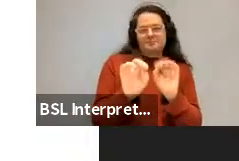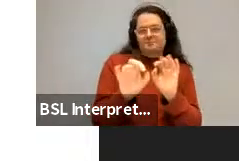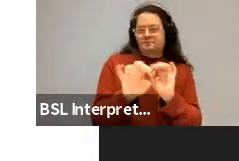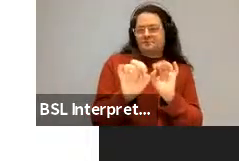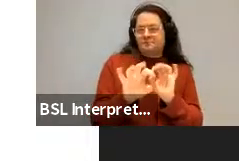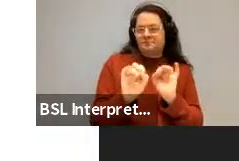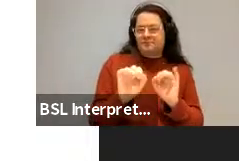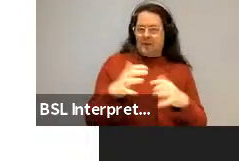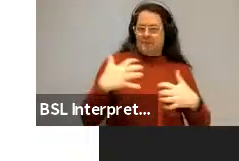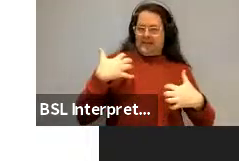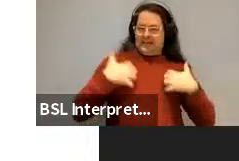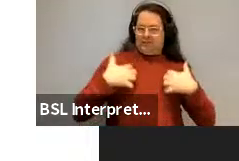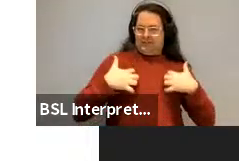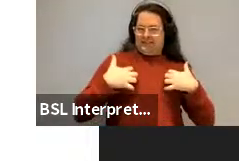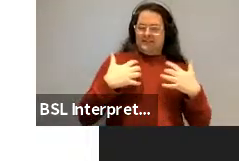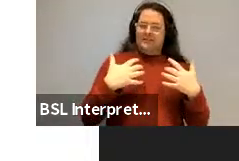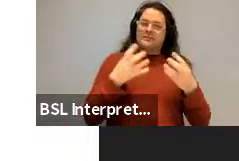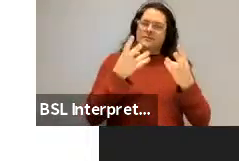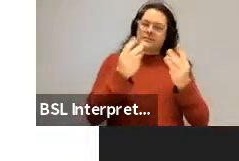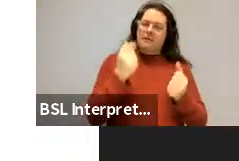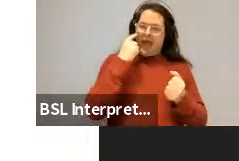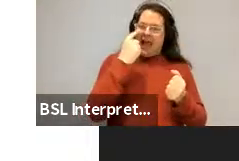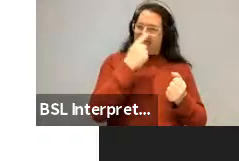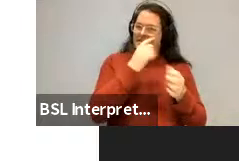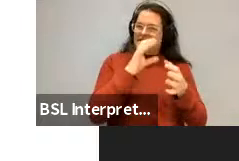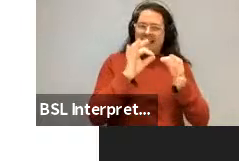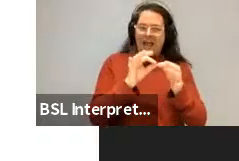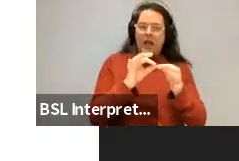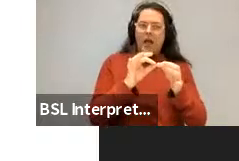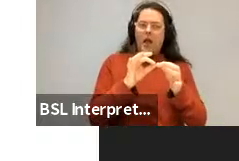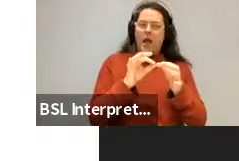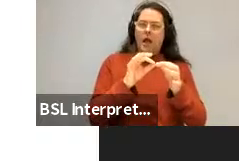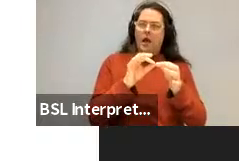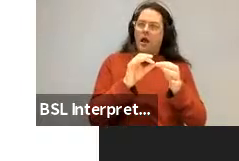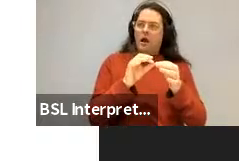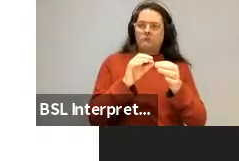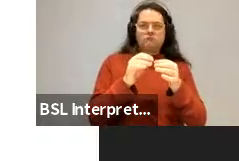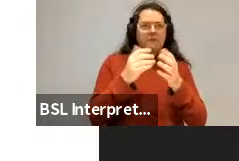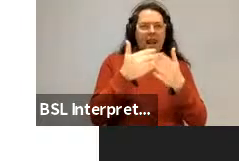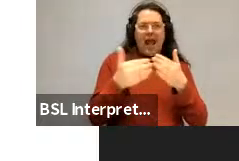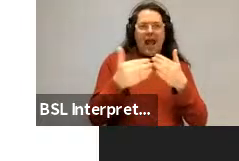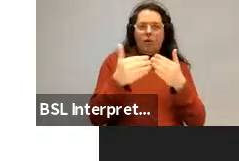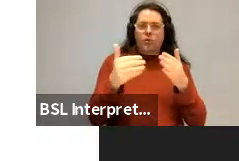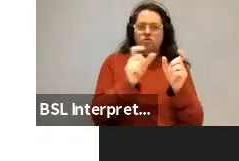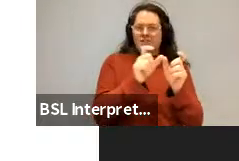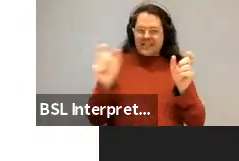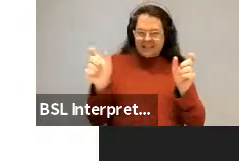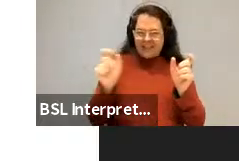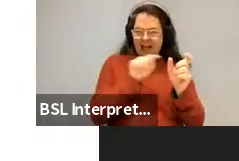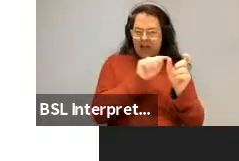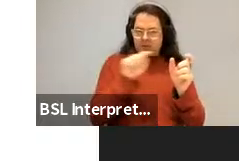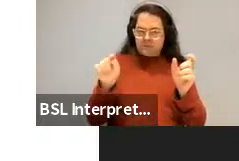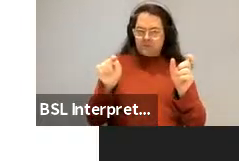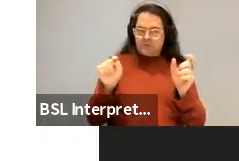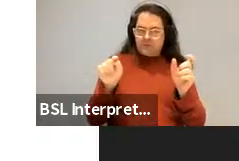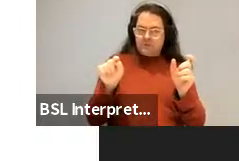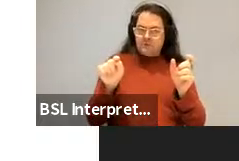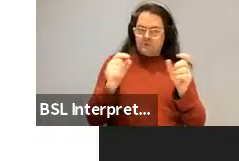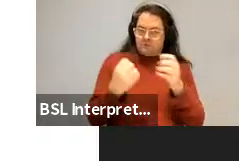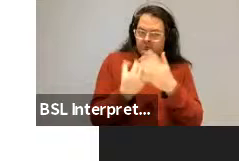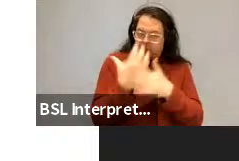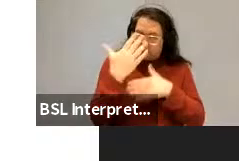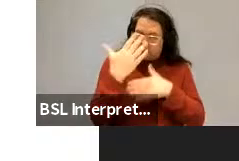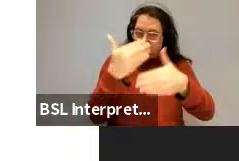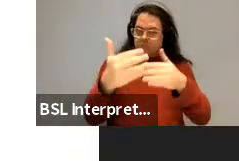going to look at evidence that's been given for a syntactic-centered theory of language and see how we can account for those kinds of phenomena within a